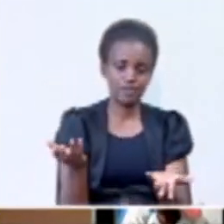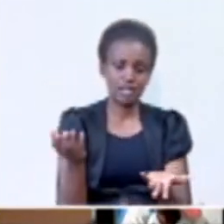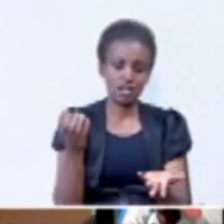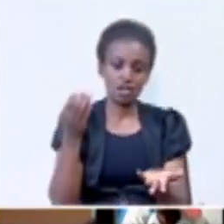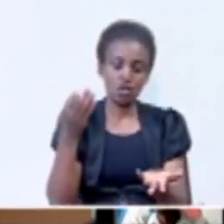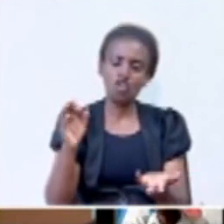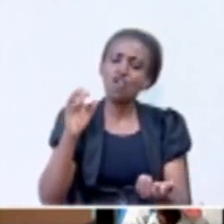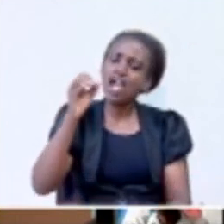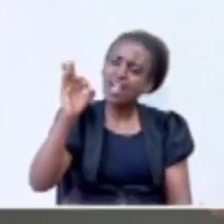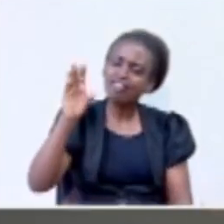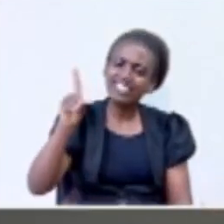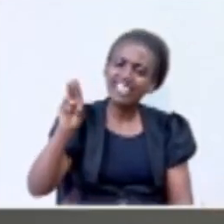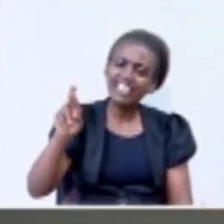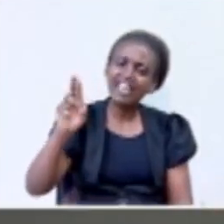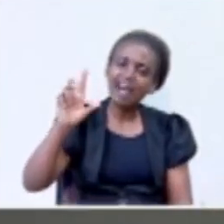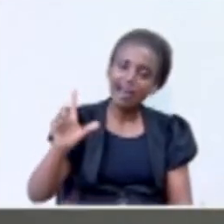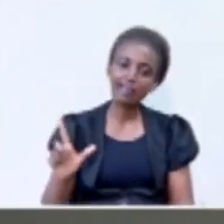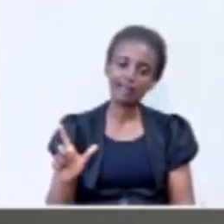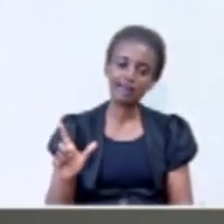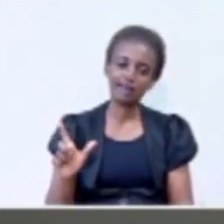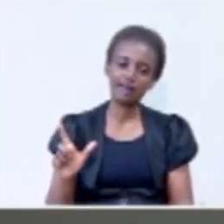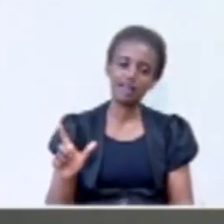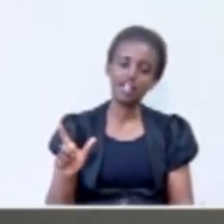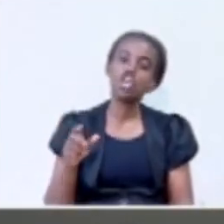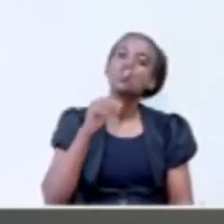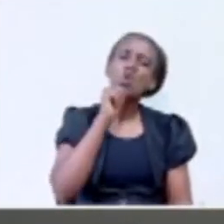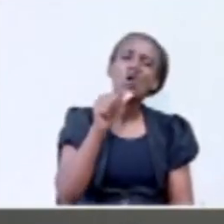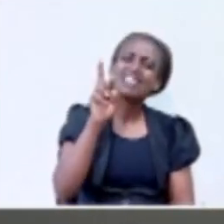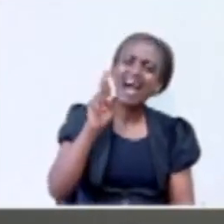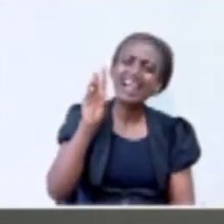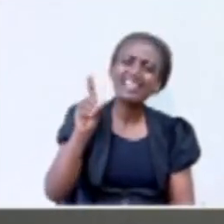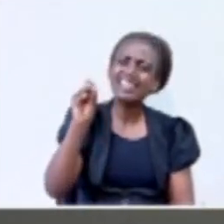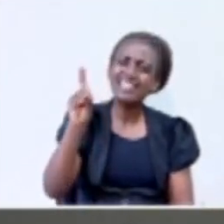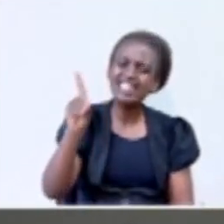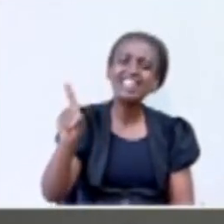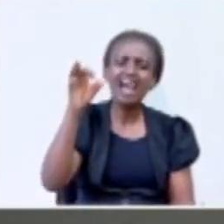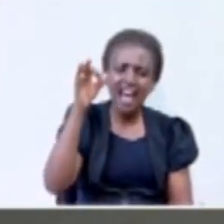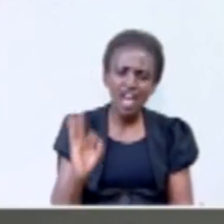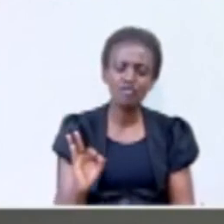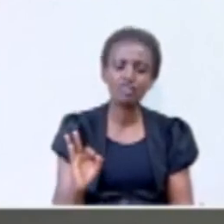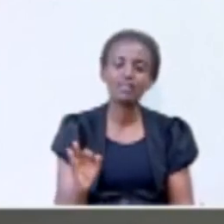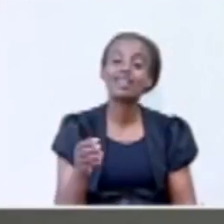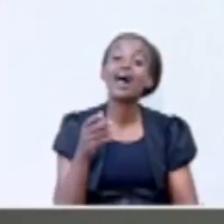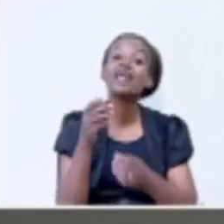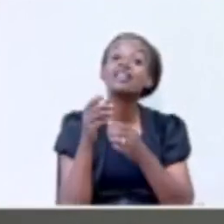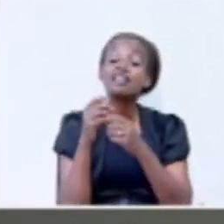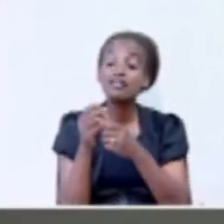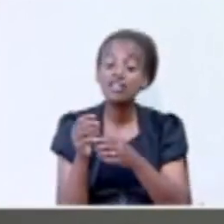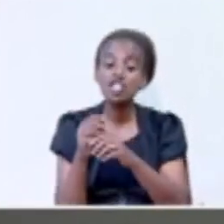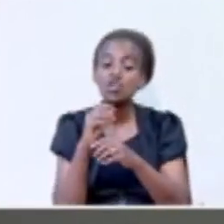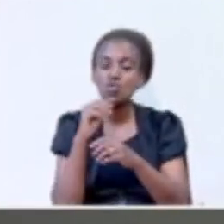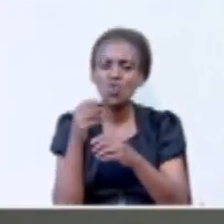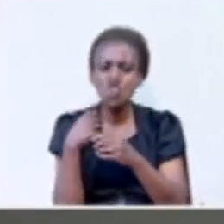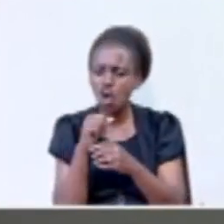FDRR, not RDF. These are two different things. There is not a single